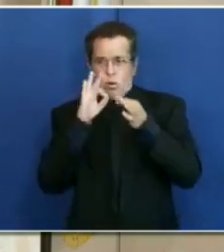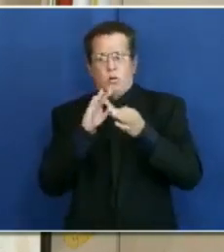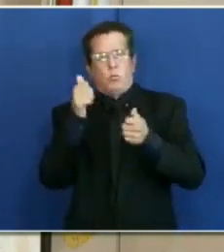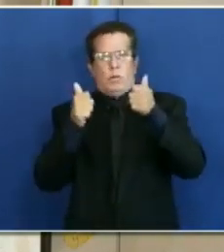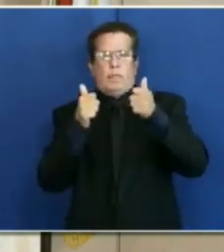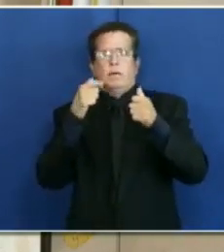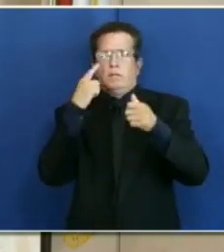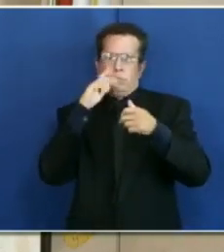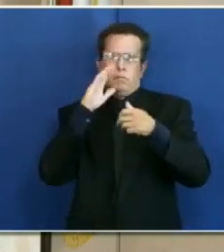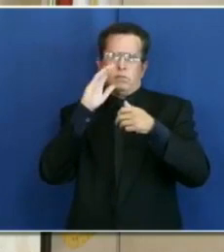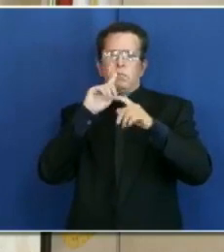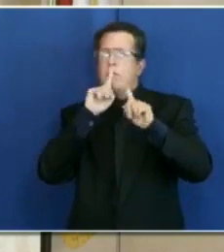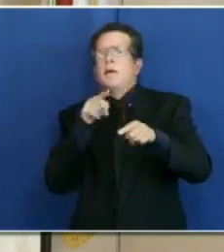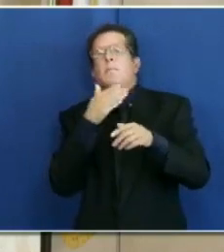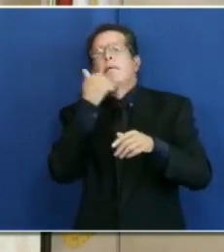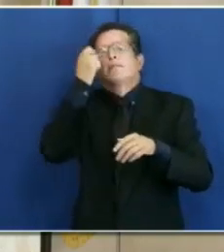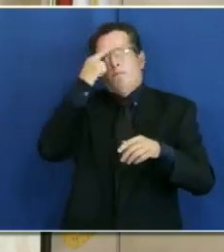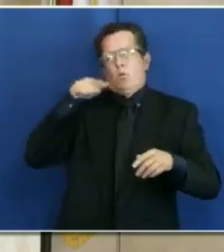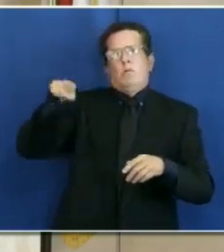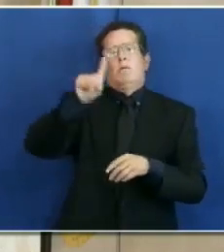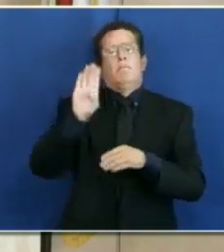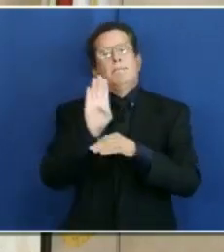businesses open up. Thank you.